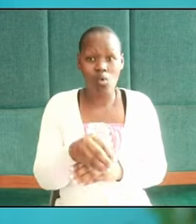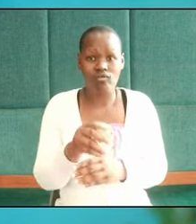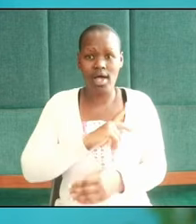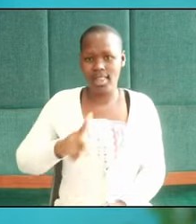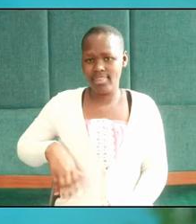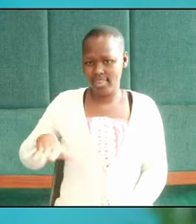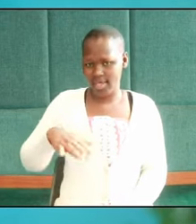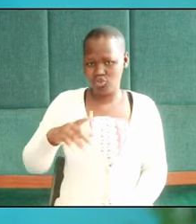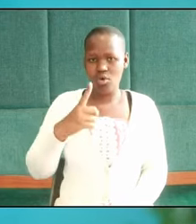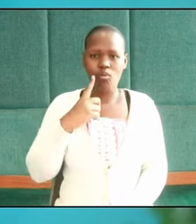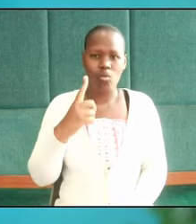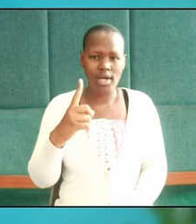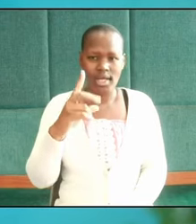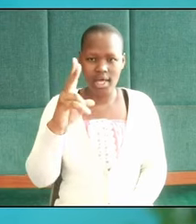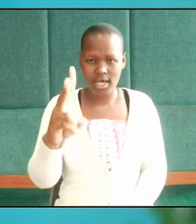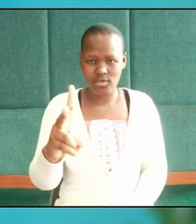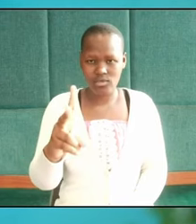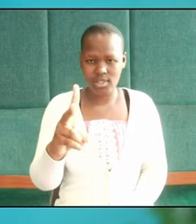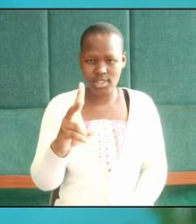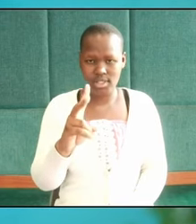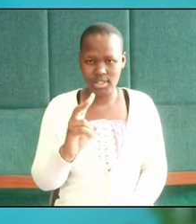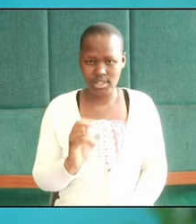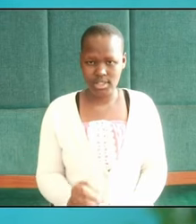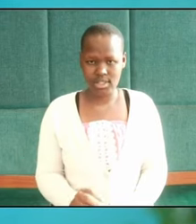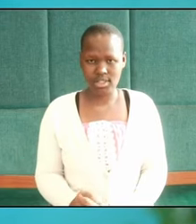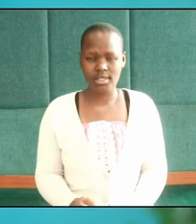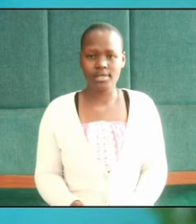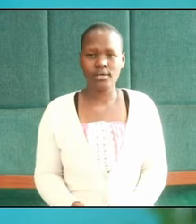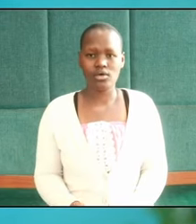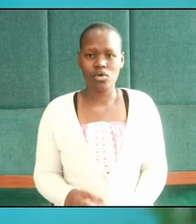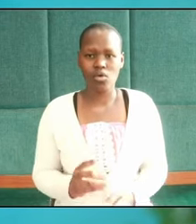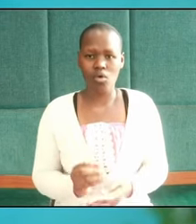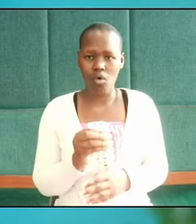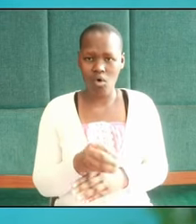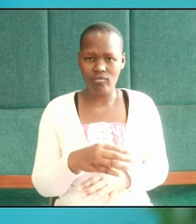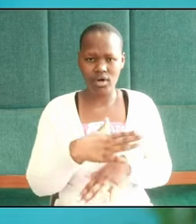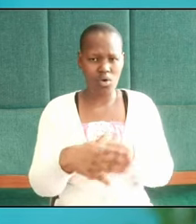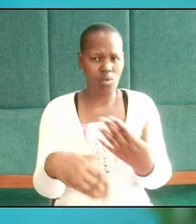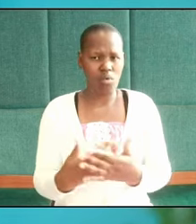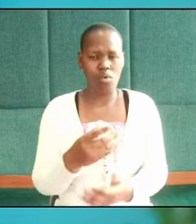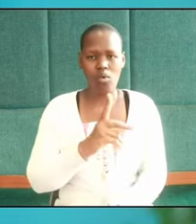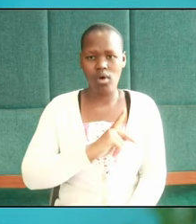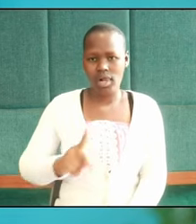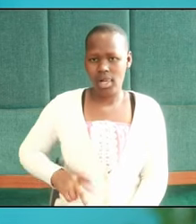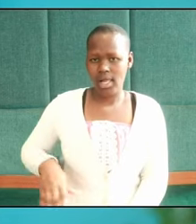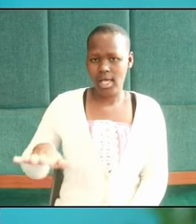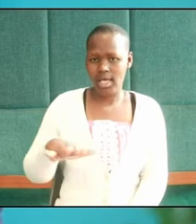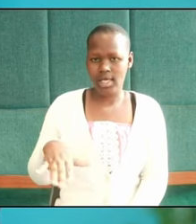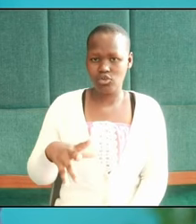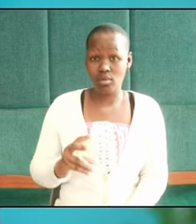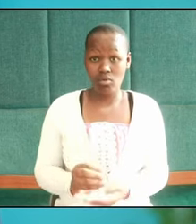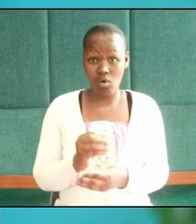120 satraps to be over the whole kingdom and over